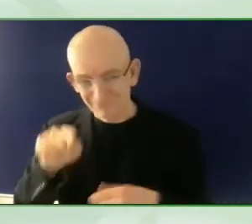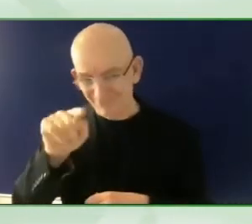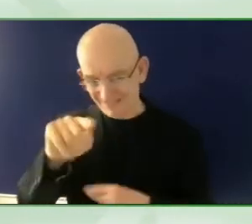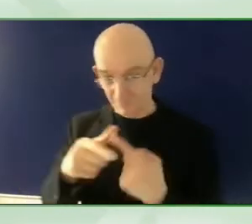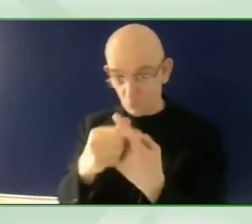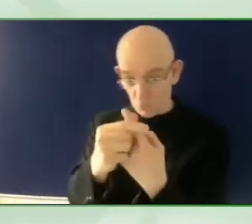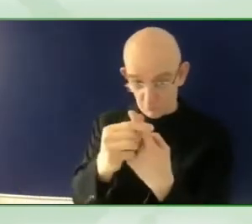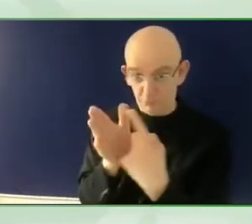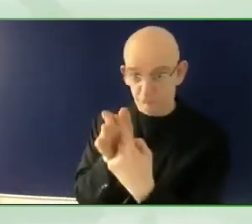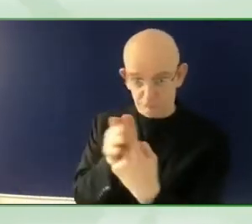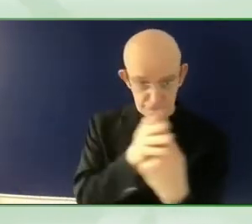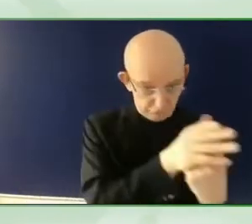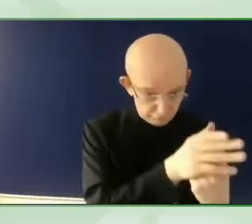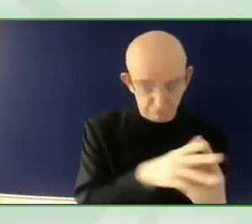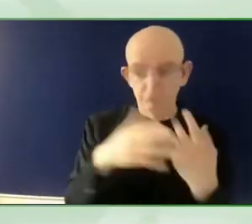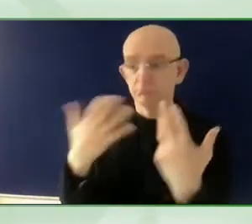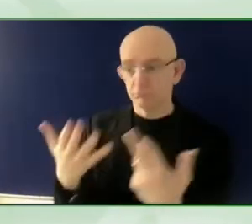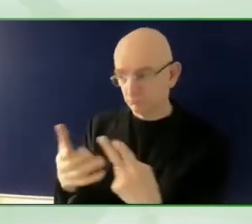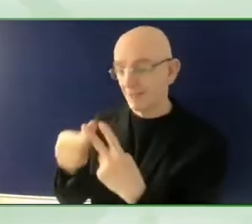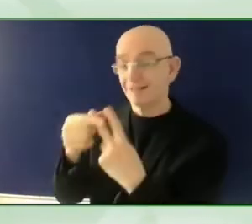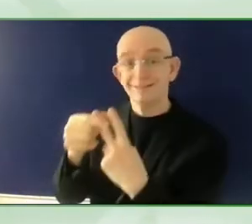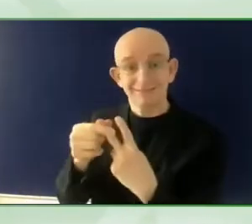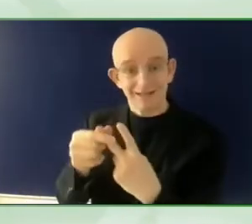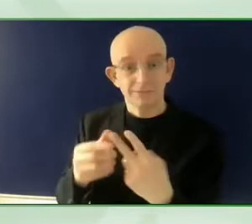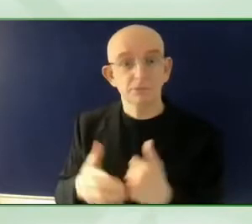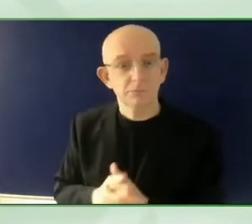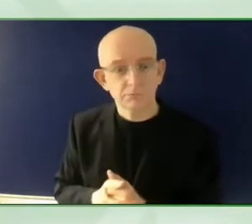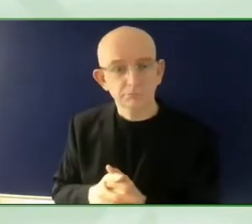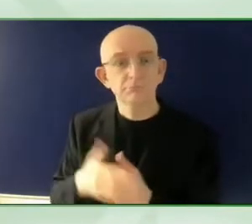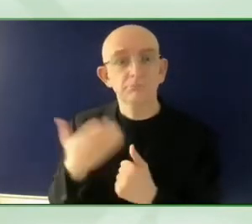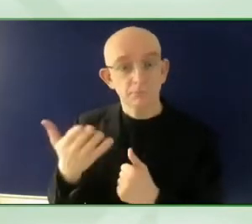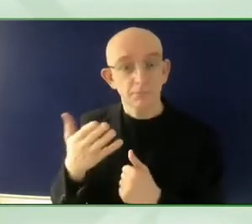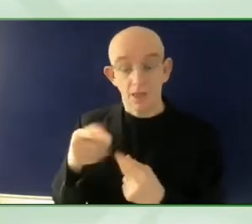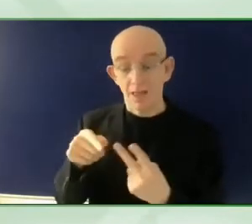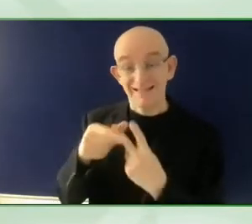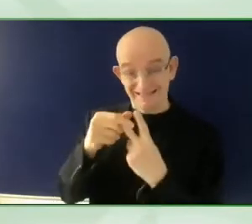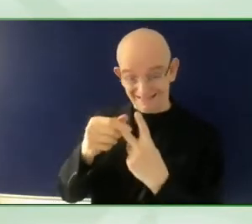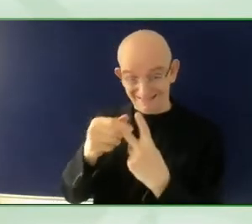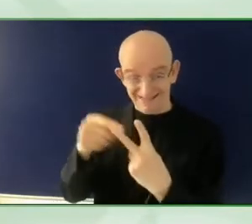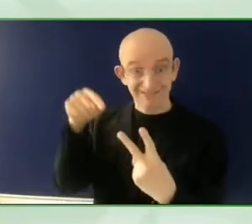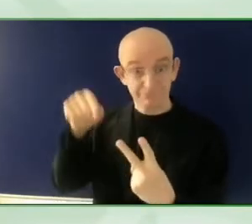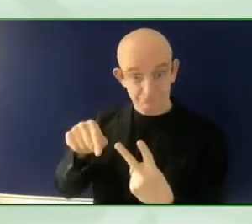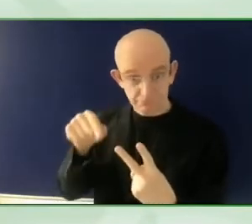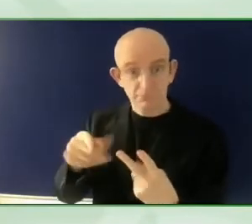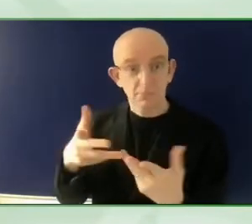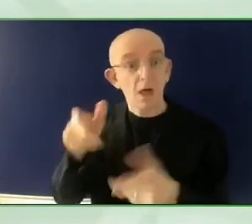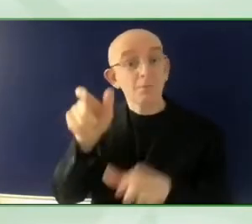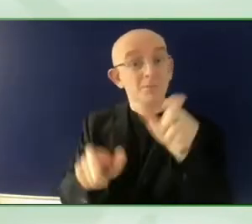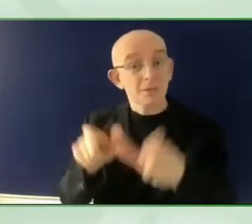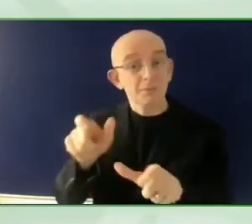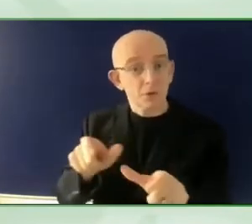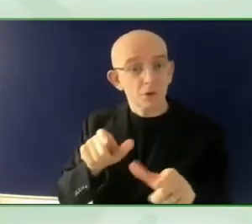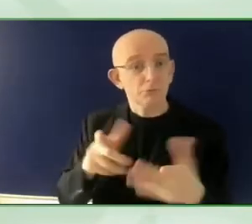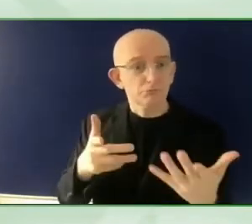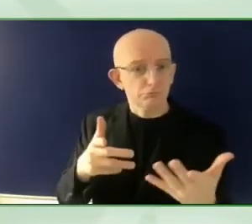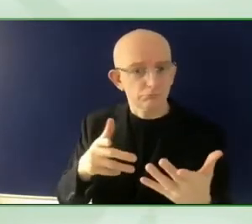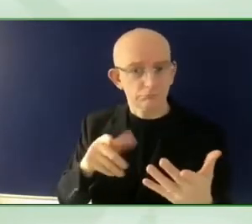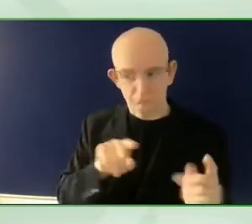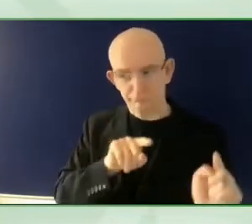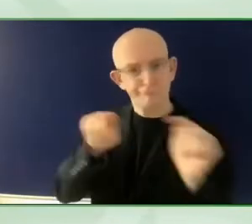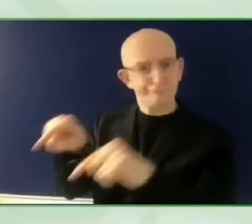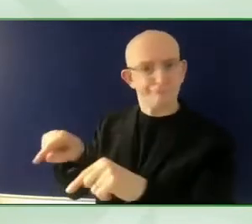cooperation, of course, everything from an angle of persons with disabilities and the disability rights agenda. But